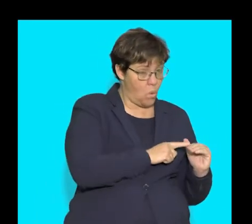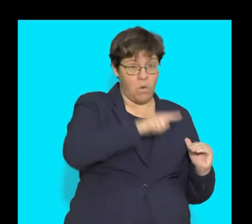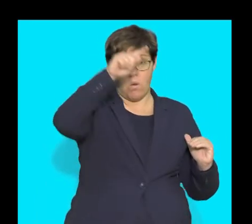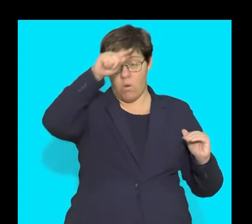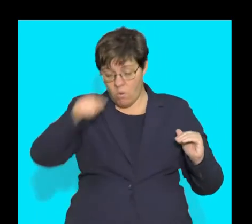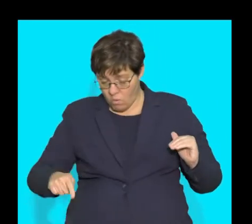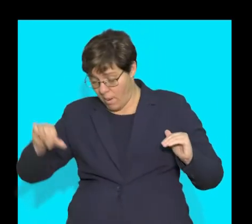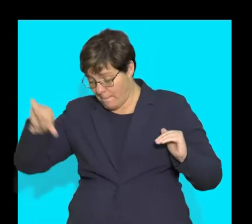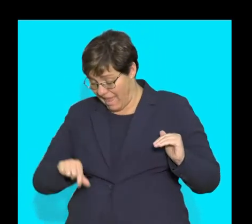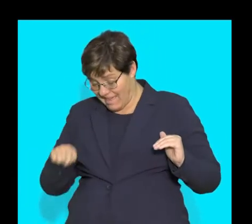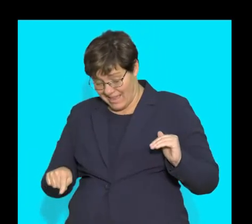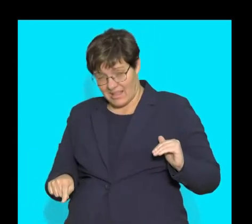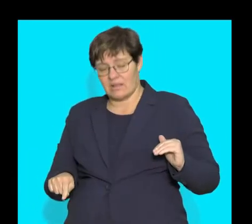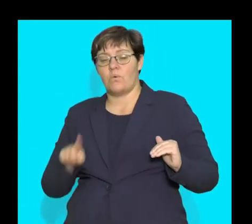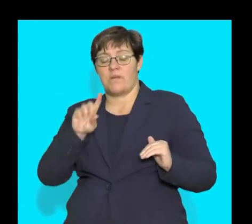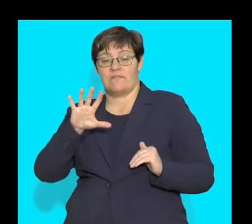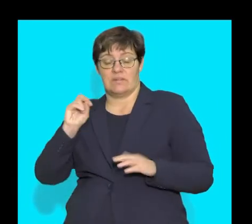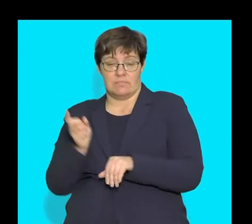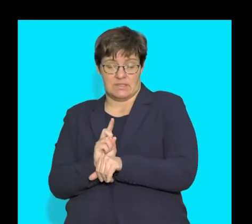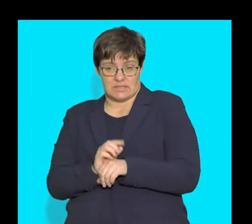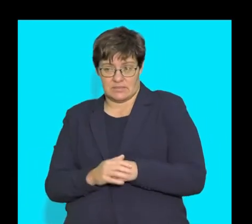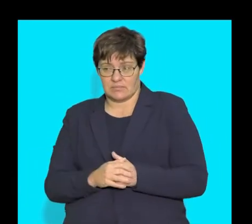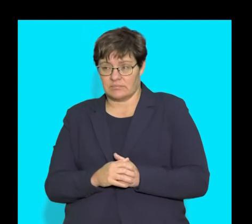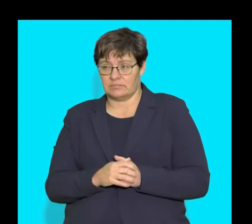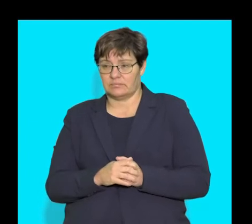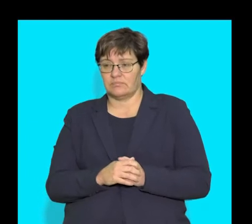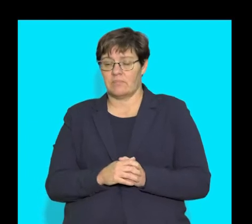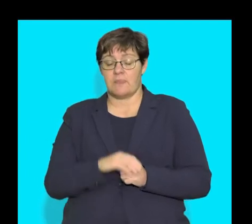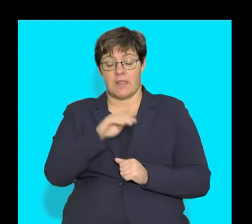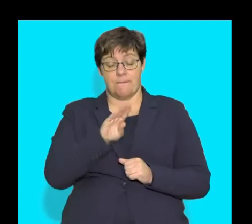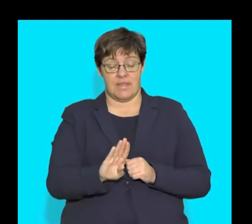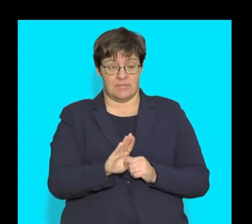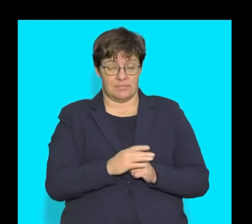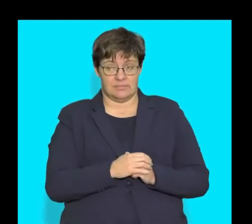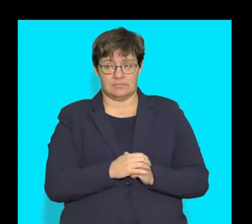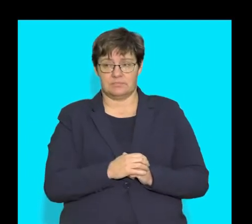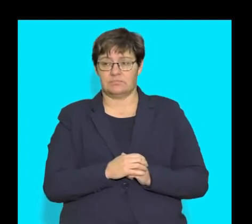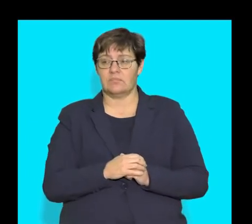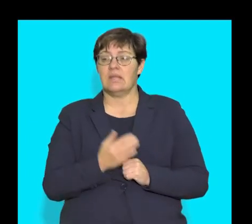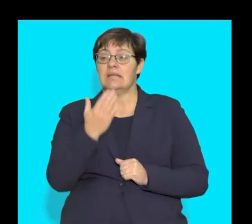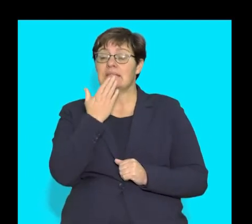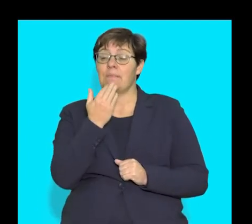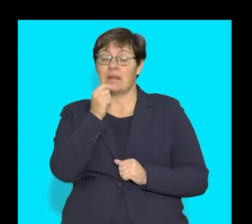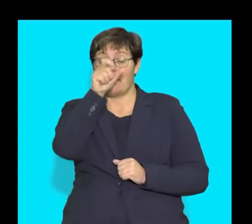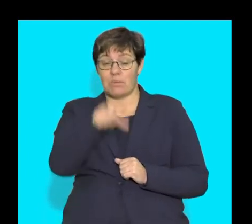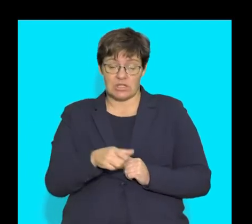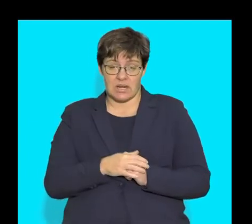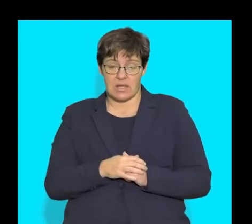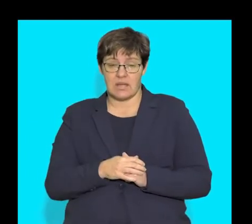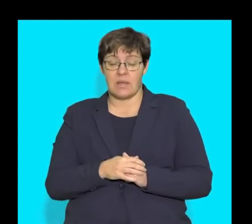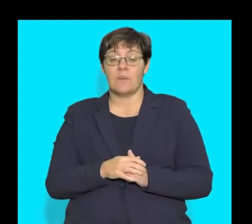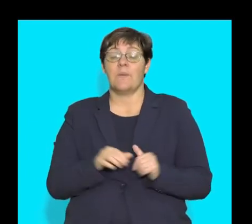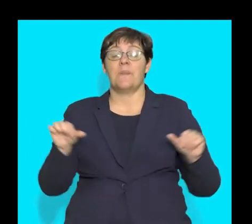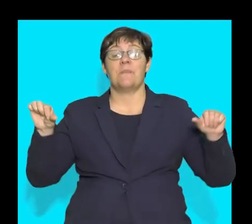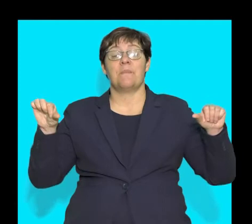to what it initially was. Let's move on to B. the diabetic person to